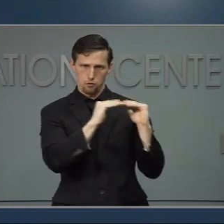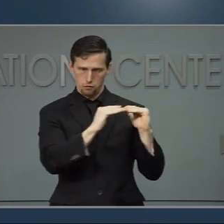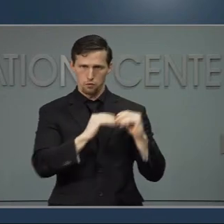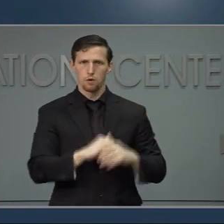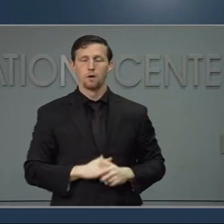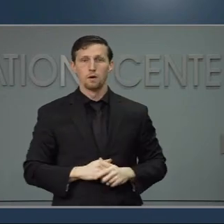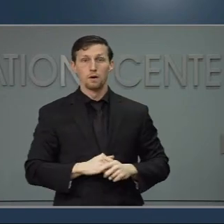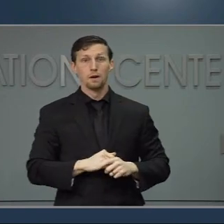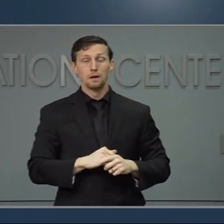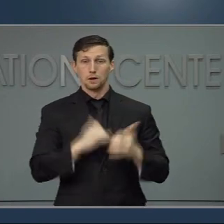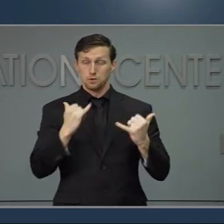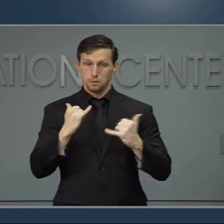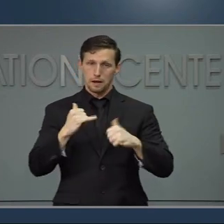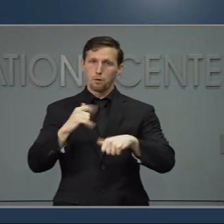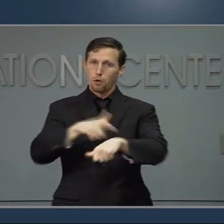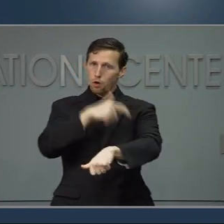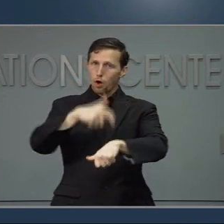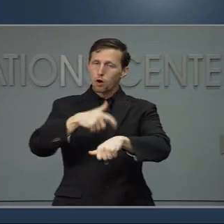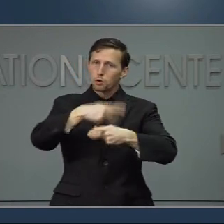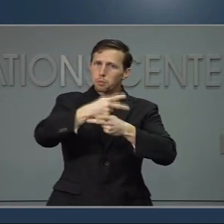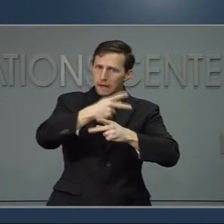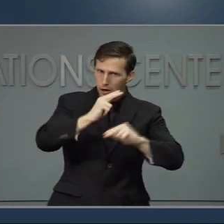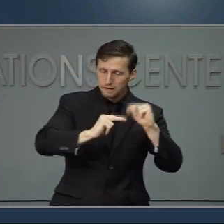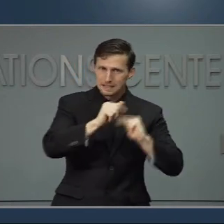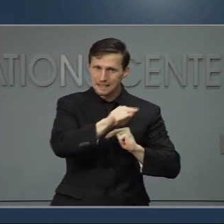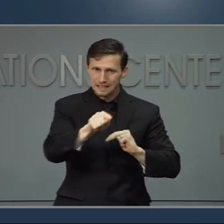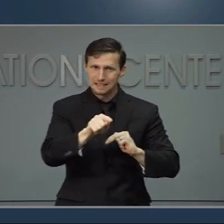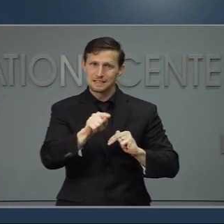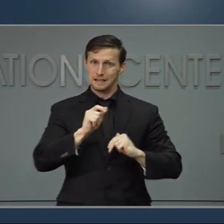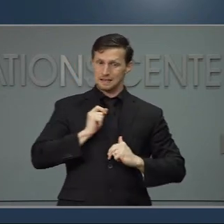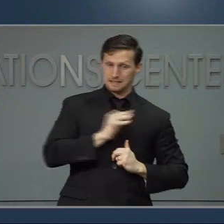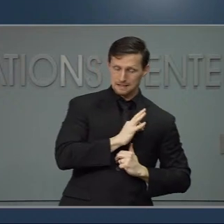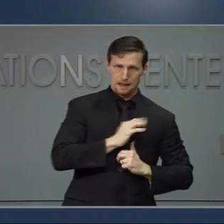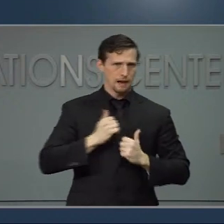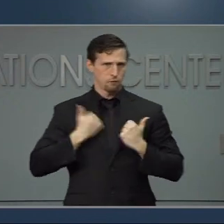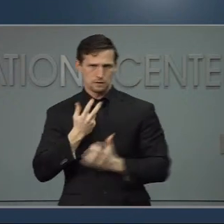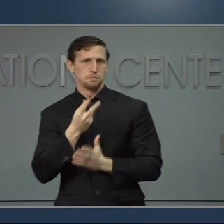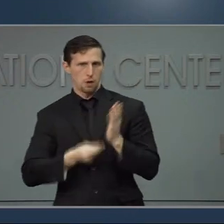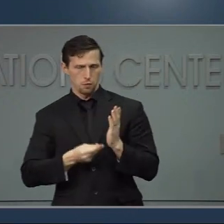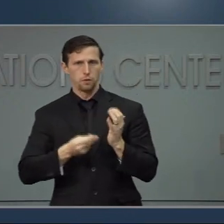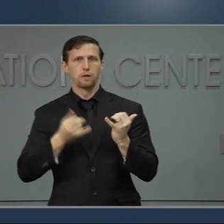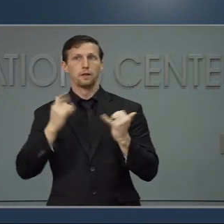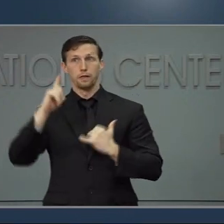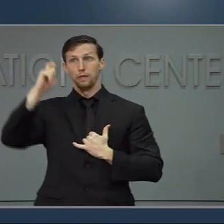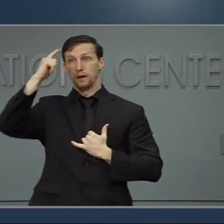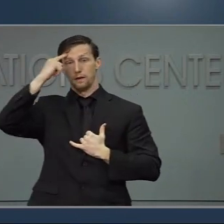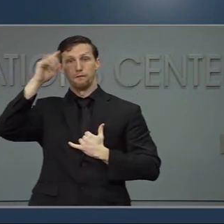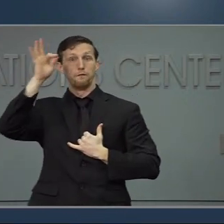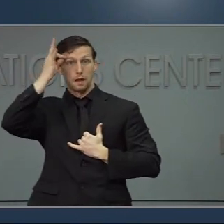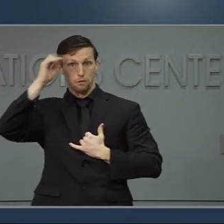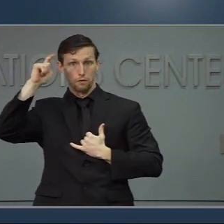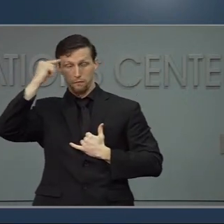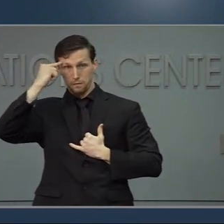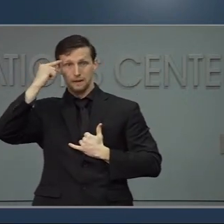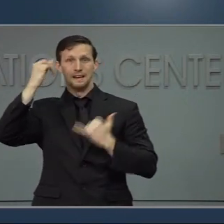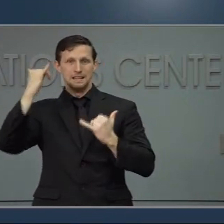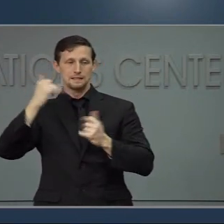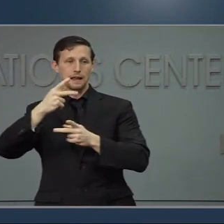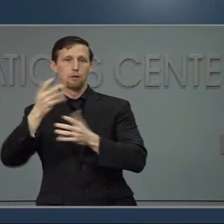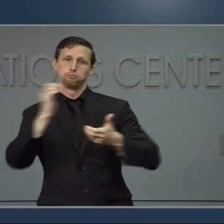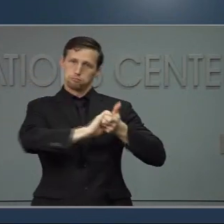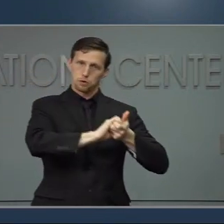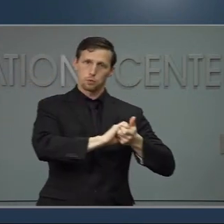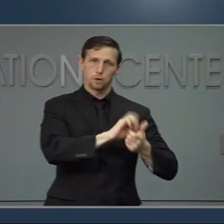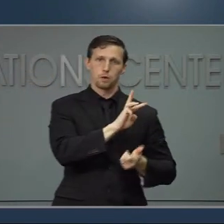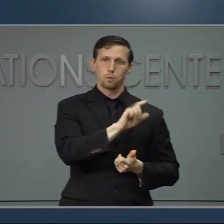vaccinated right now. Long federal government is overseeing that long-term care vaccination through a partnership with Walgreens and CVS. This